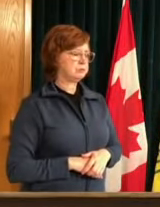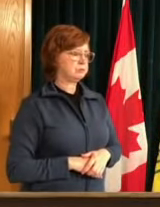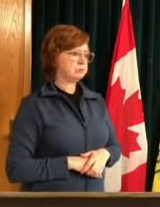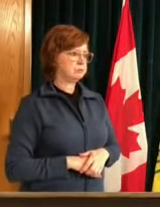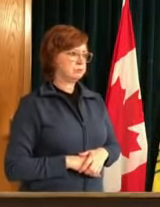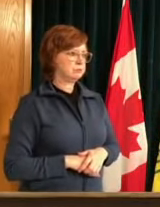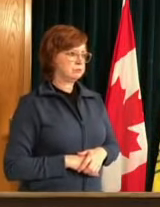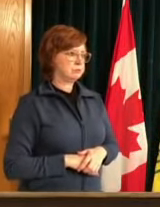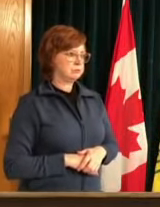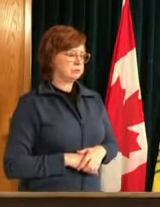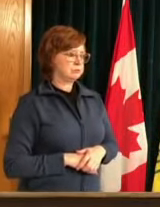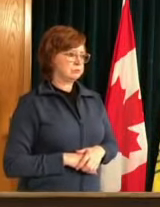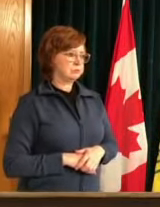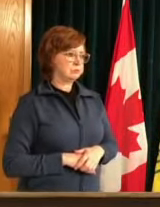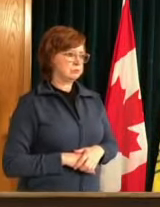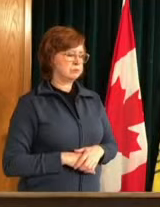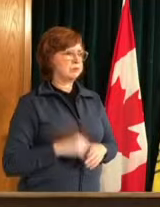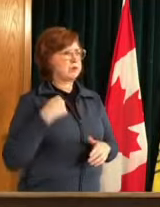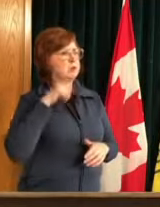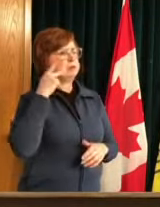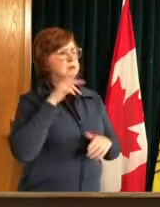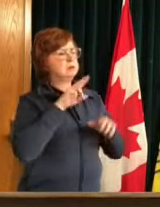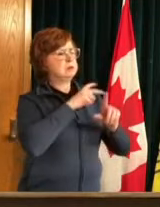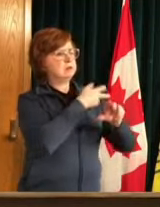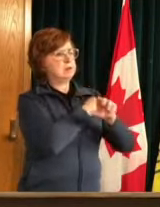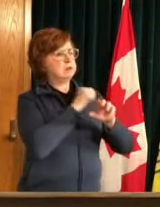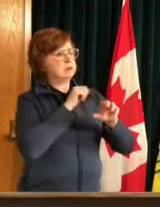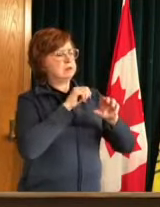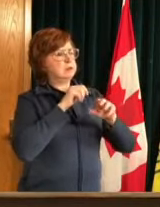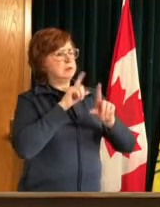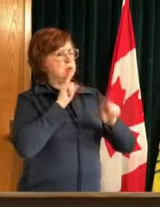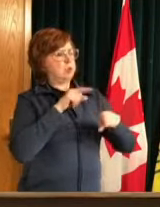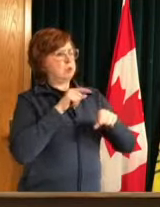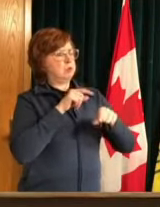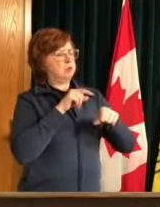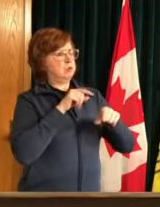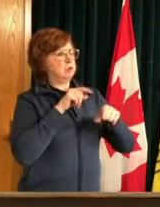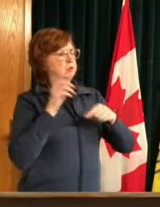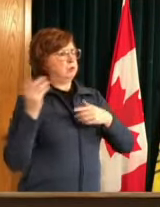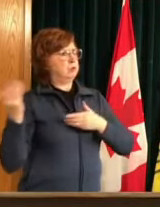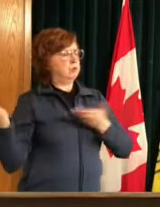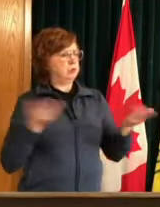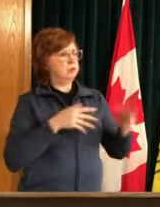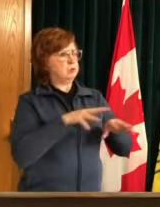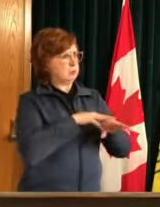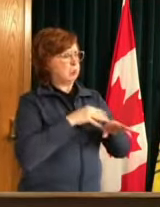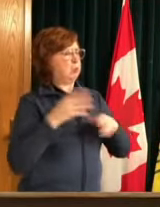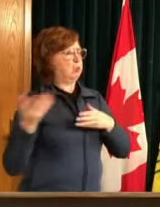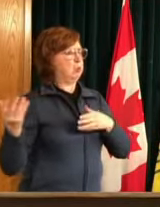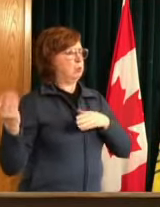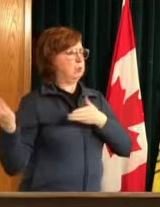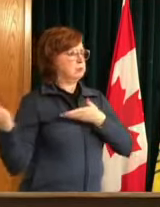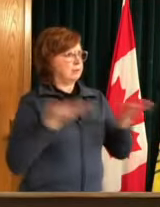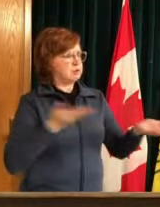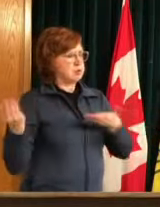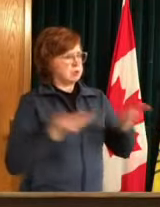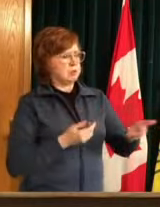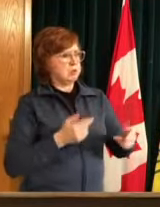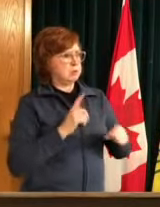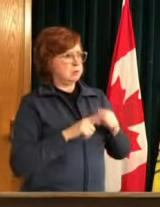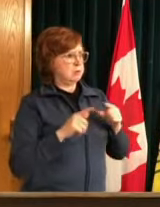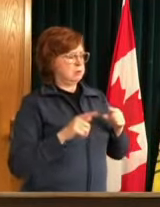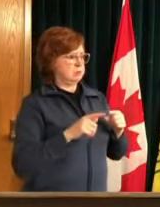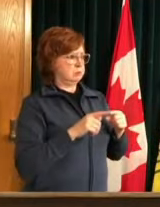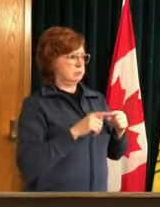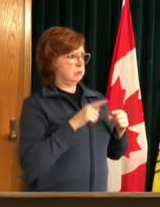with the vaccine has your timeline changed at all i think it was originally mid-june was your goal for the first dose for all um adults